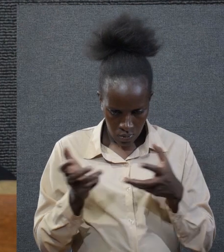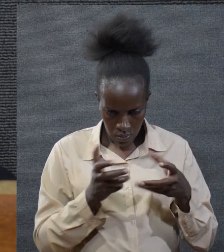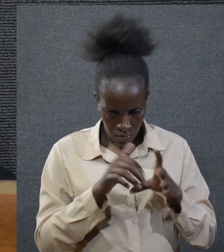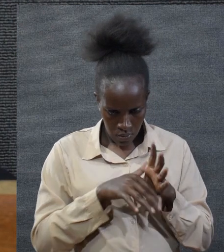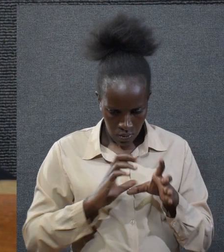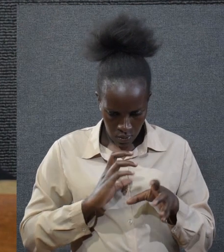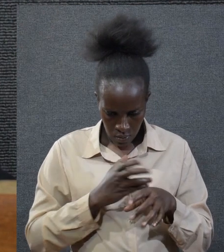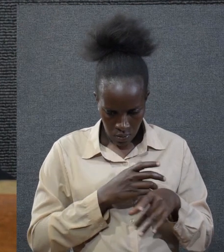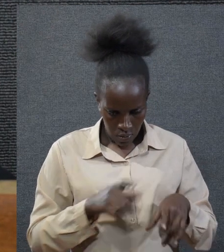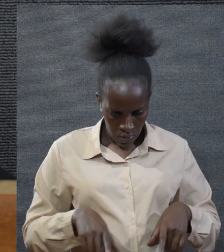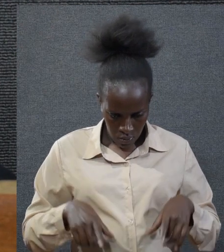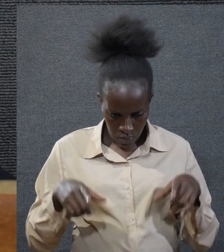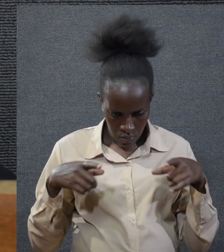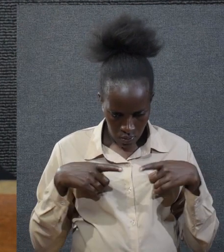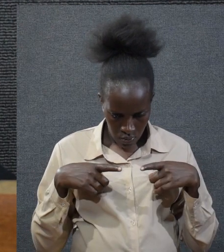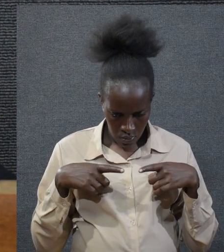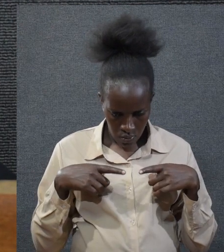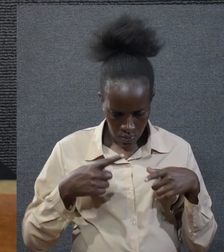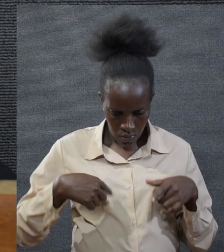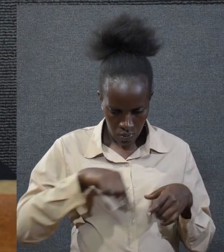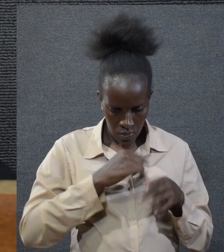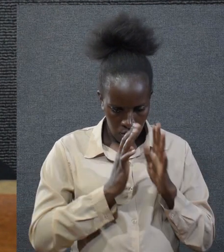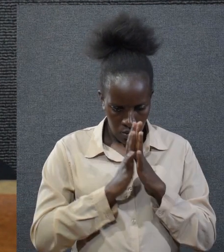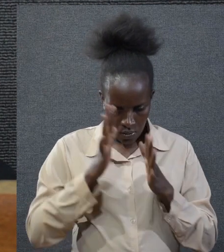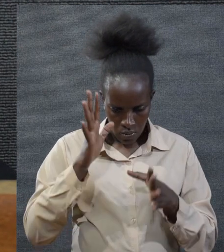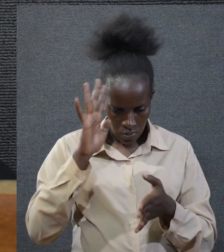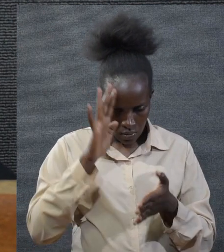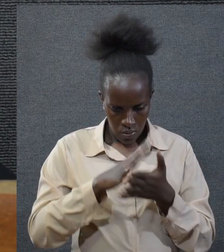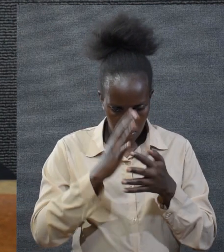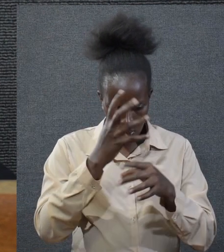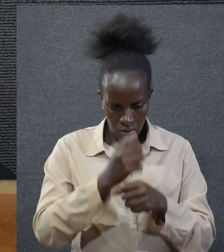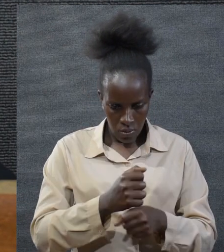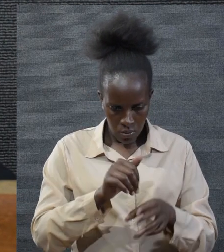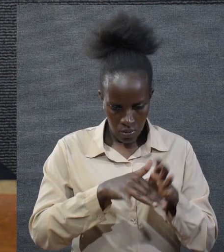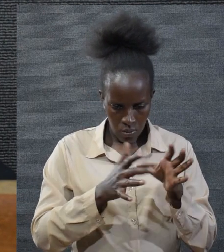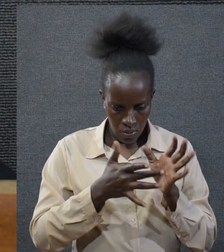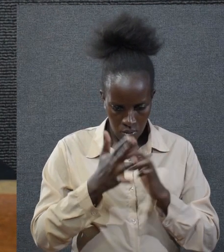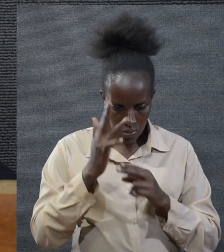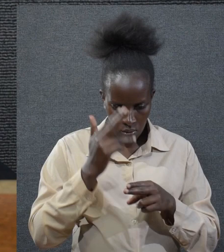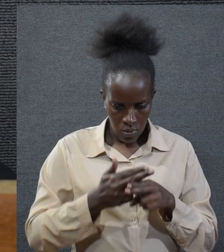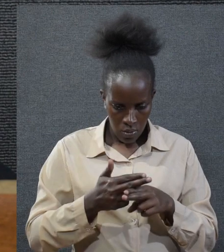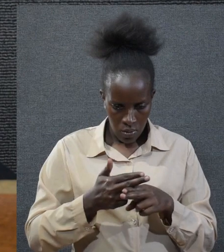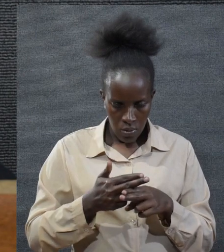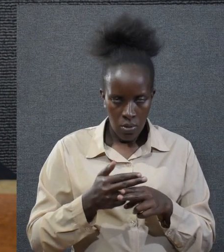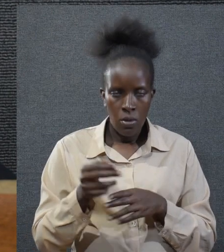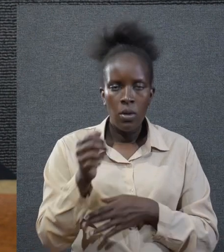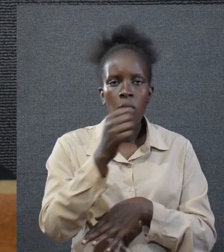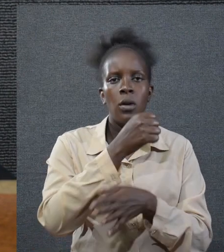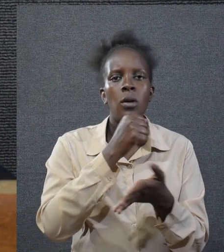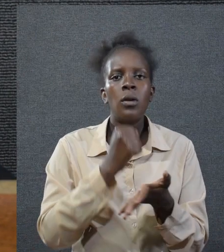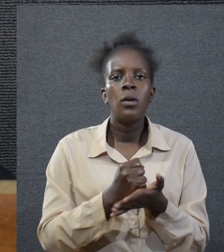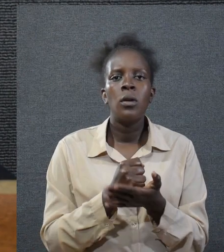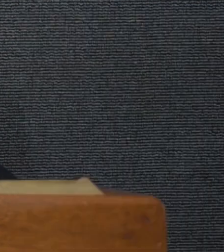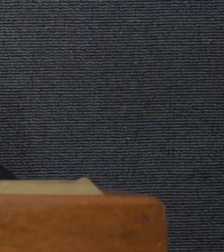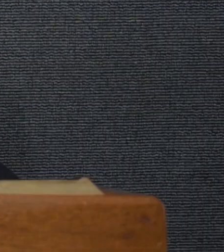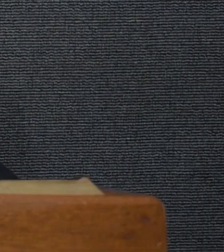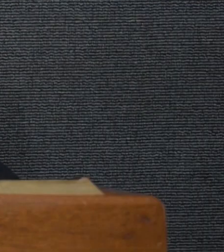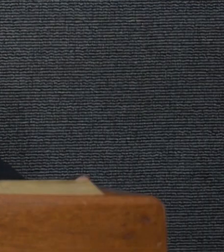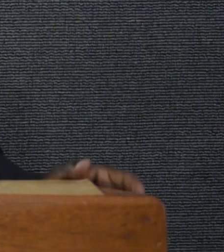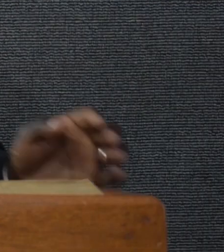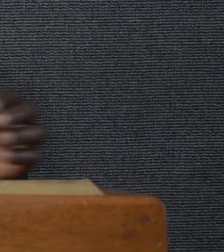it brings in our life for this we pray believing and trusting in Jesus holy name Amen